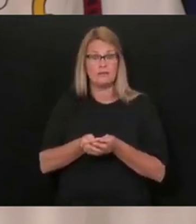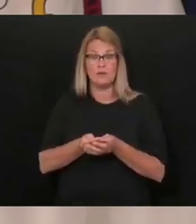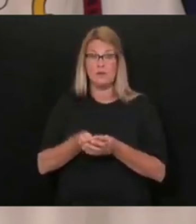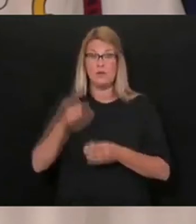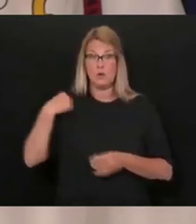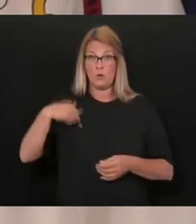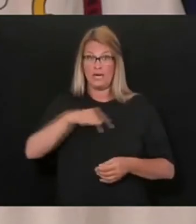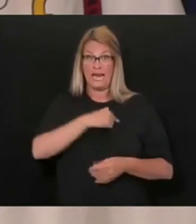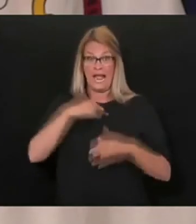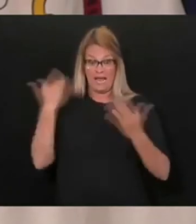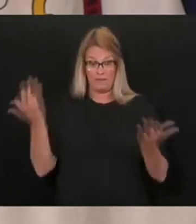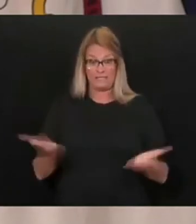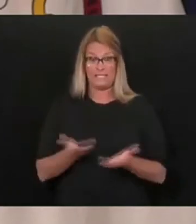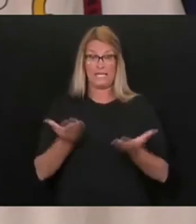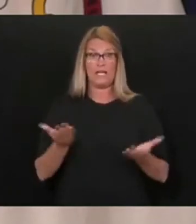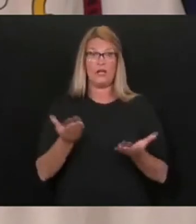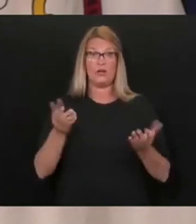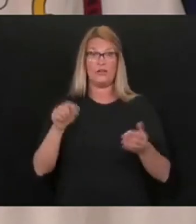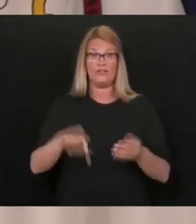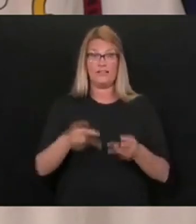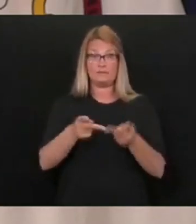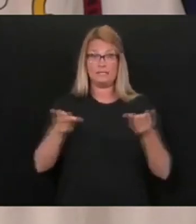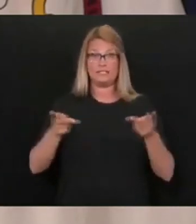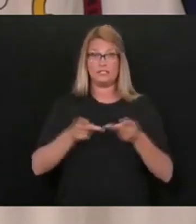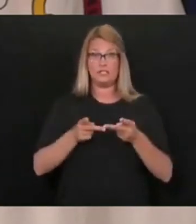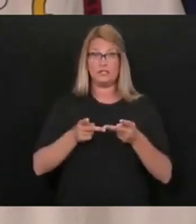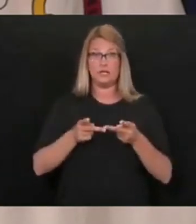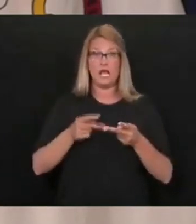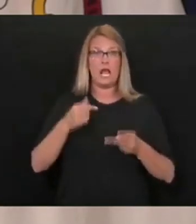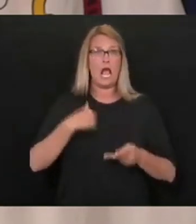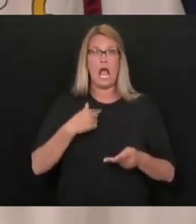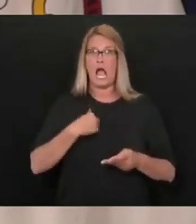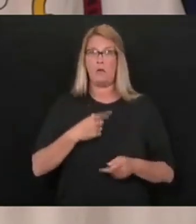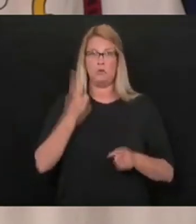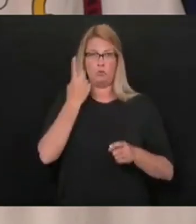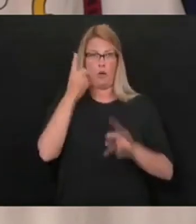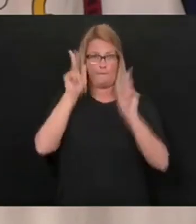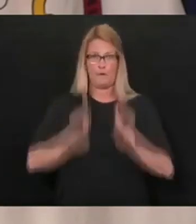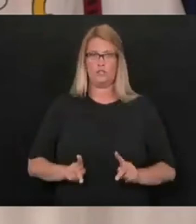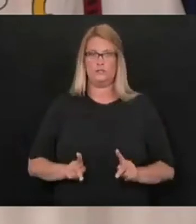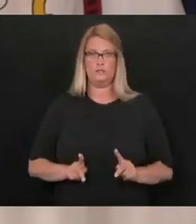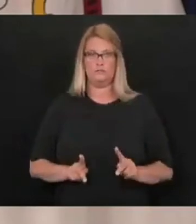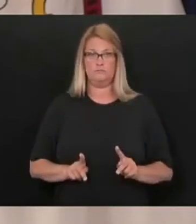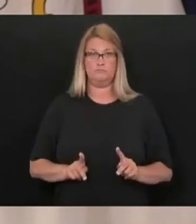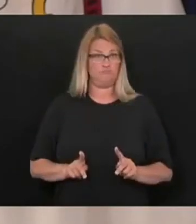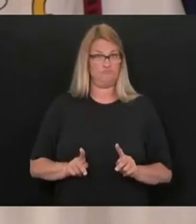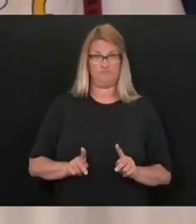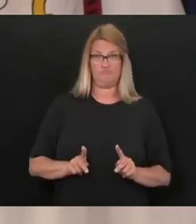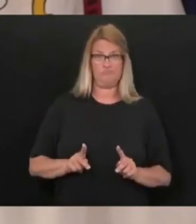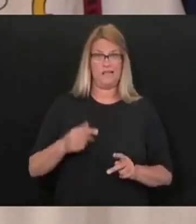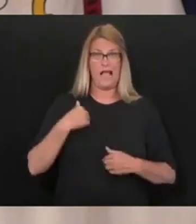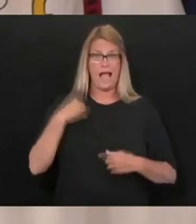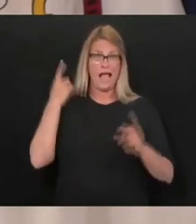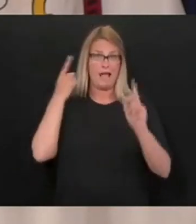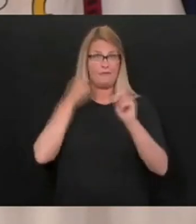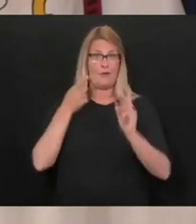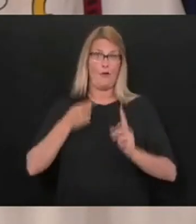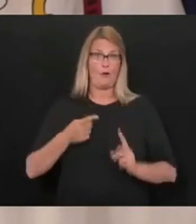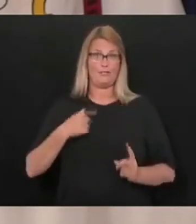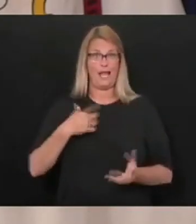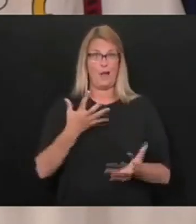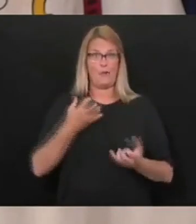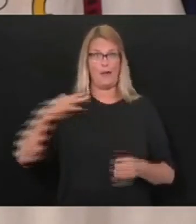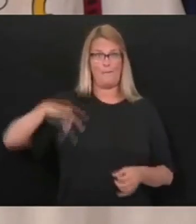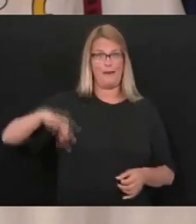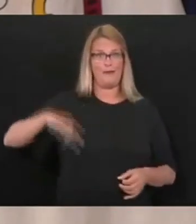you, I came to you as an, as an individual with no agenda. And I came to you to serve.